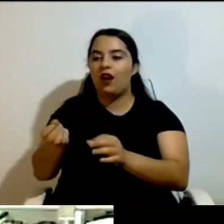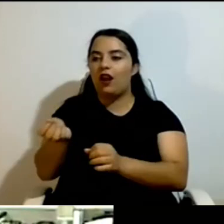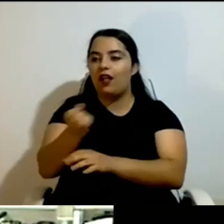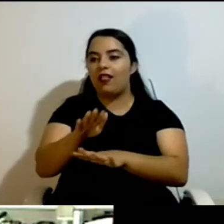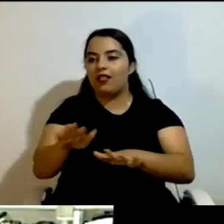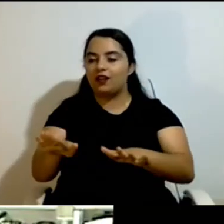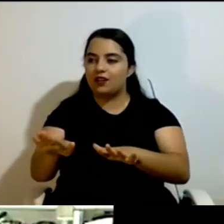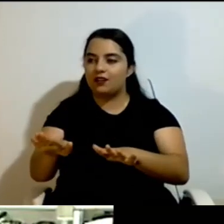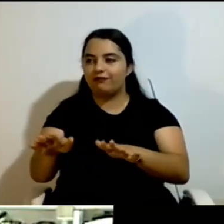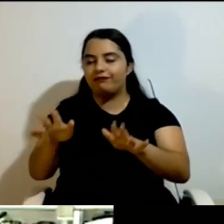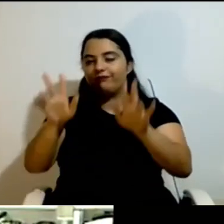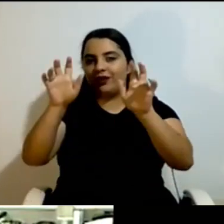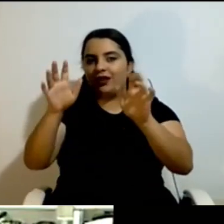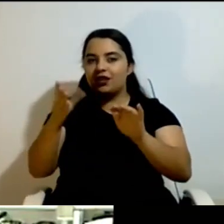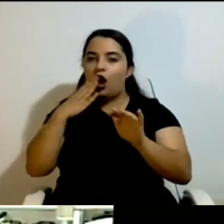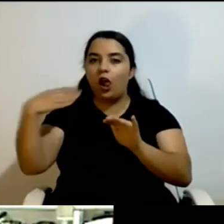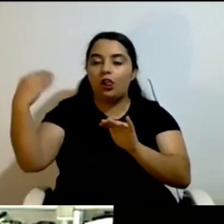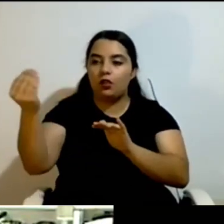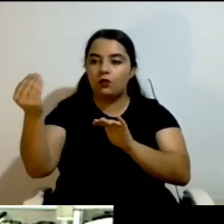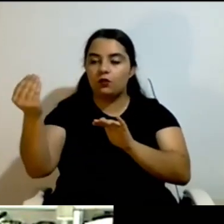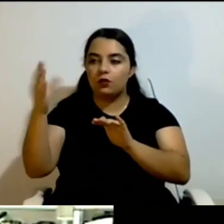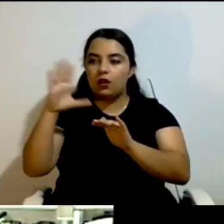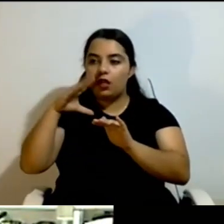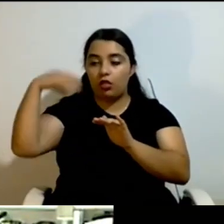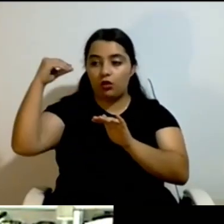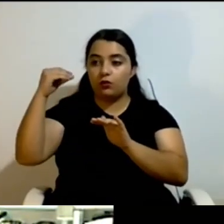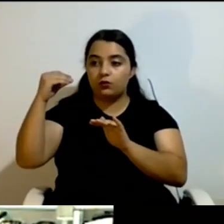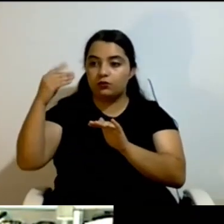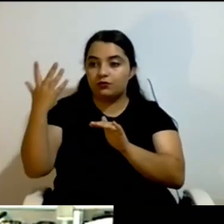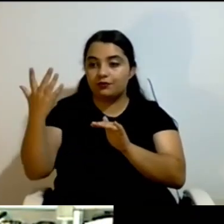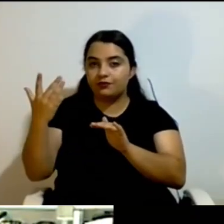didn't work for a long time. People found they don't need it.